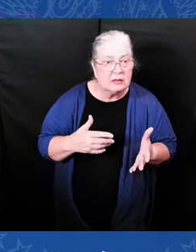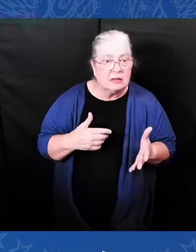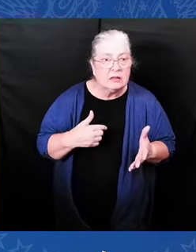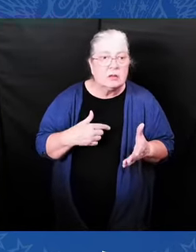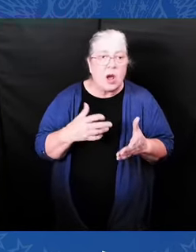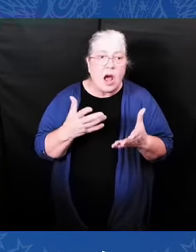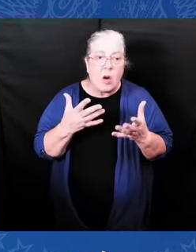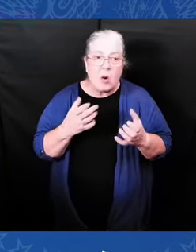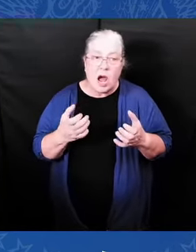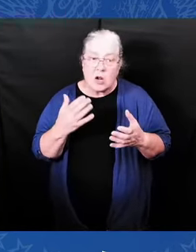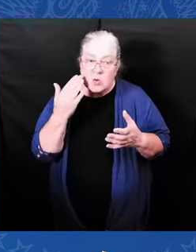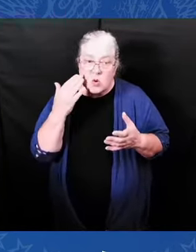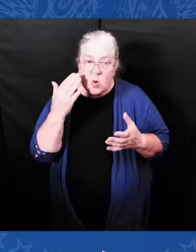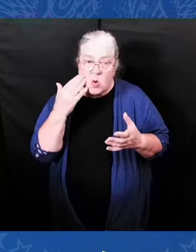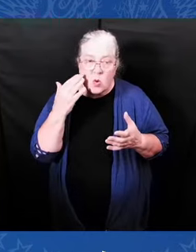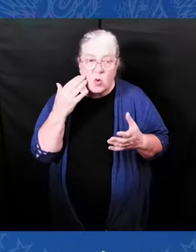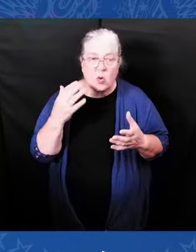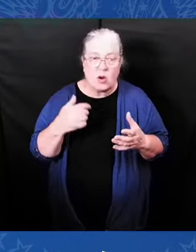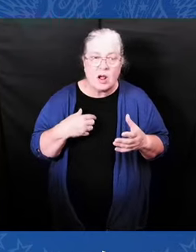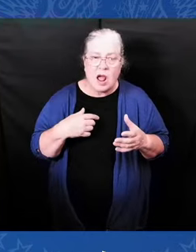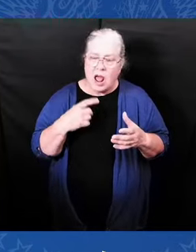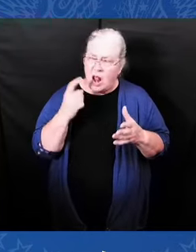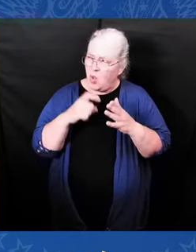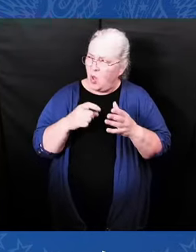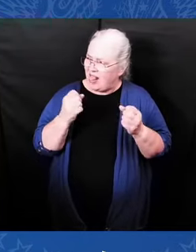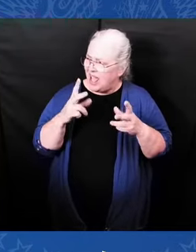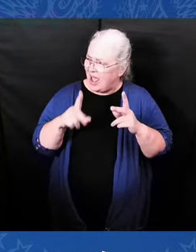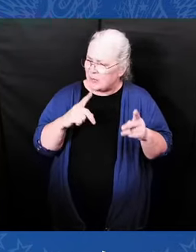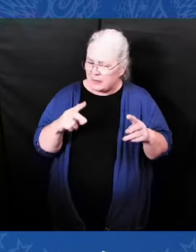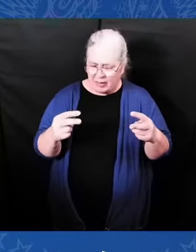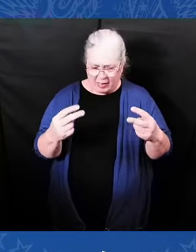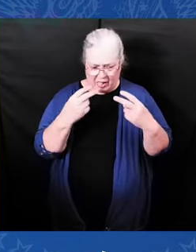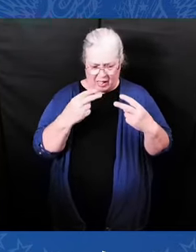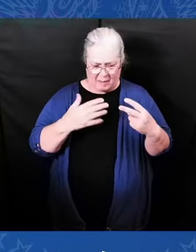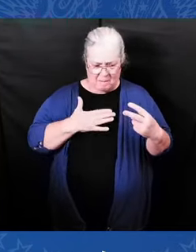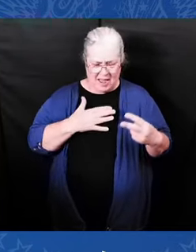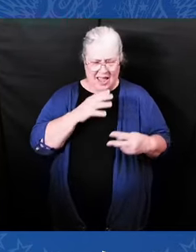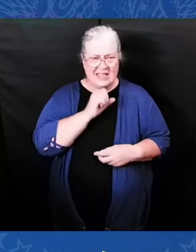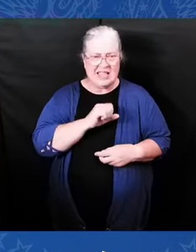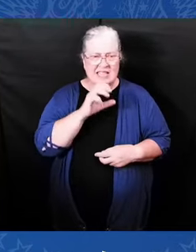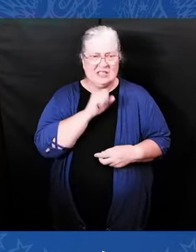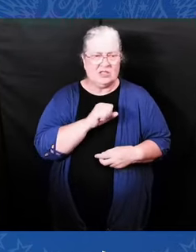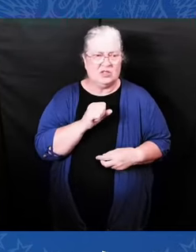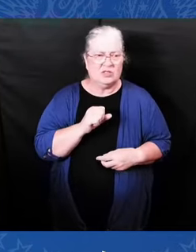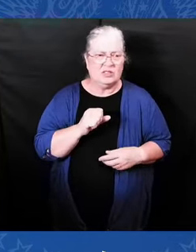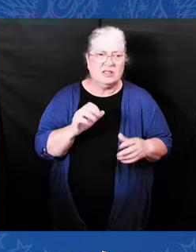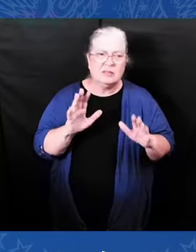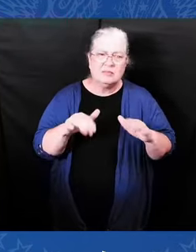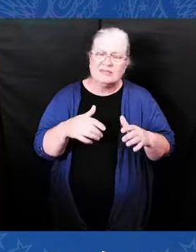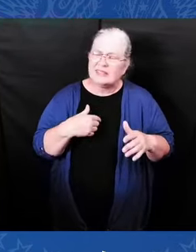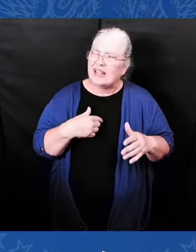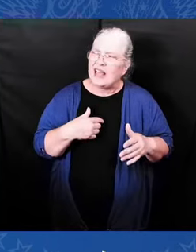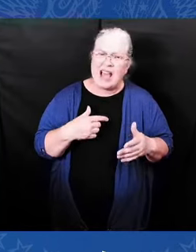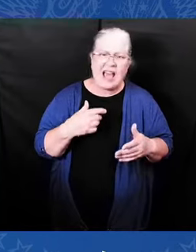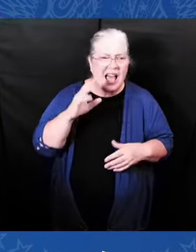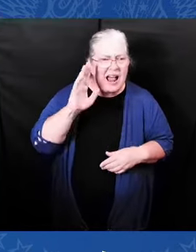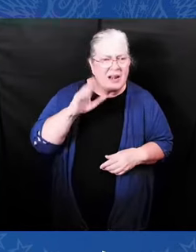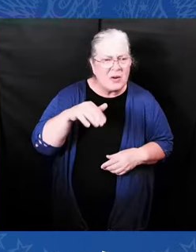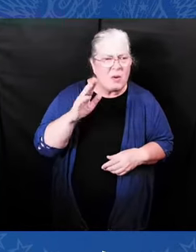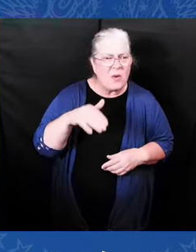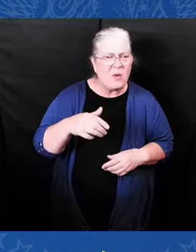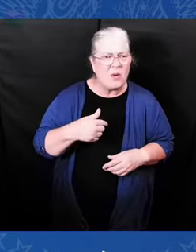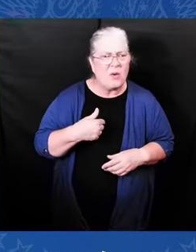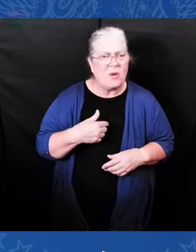When I came to office, and this nation was flat on its back, I knew what to do. I vaccinated the nation and rebuilt the